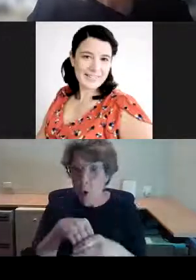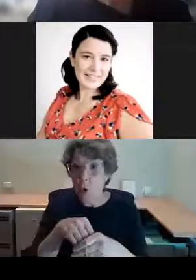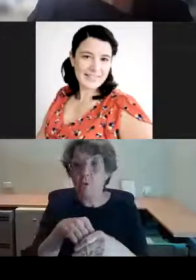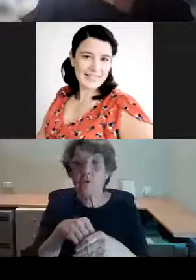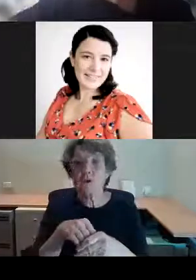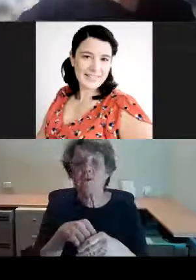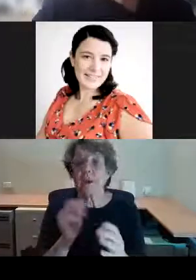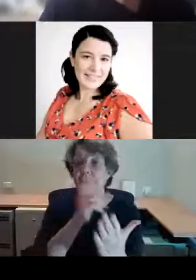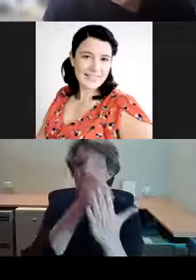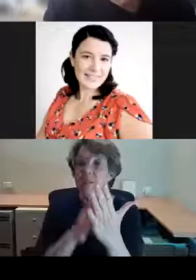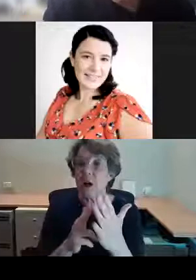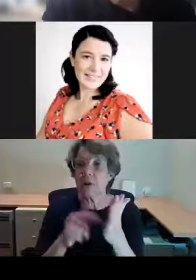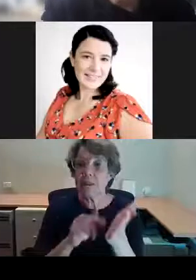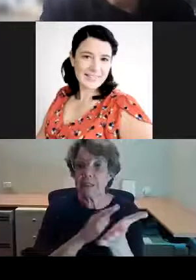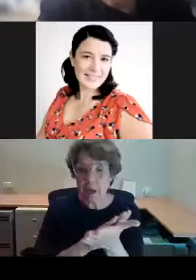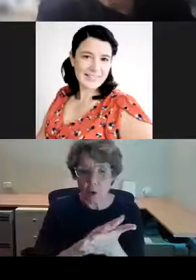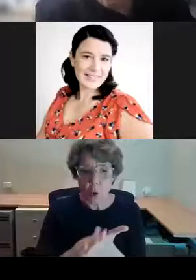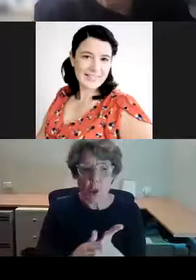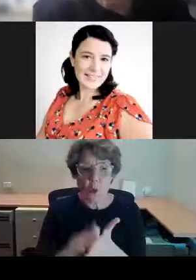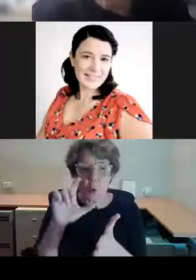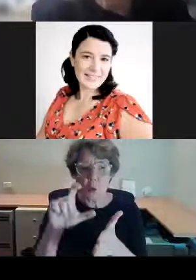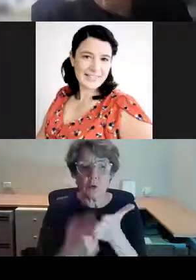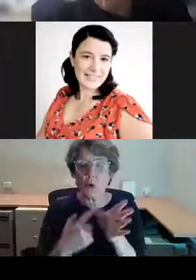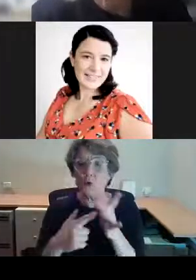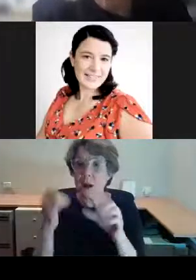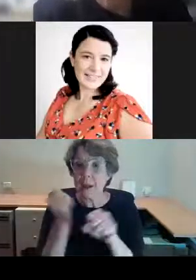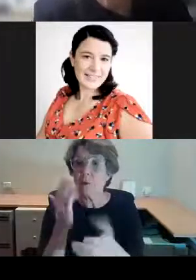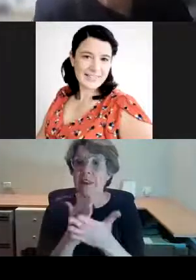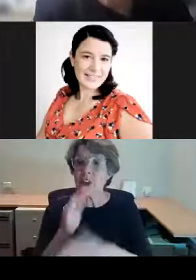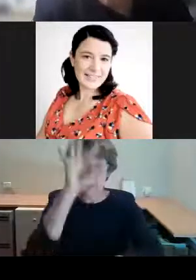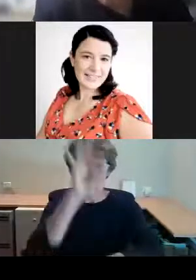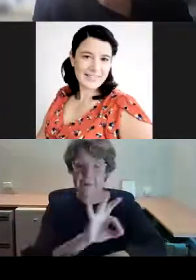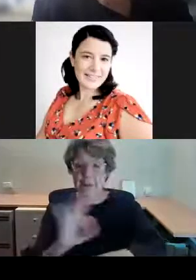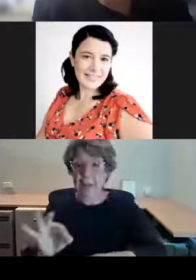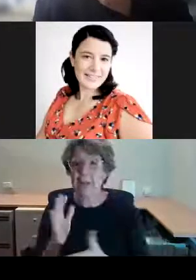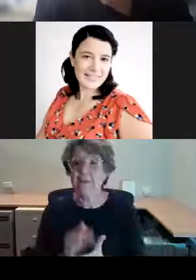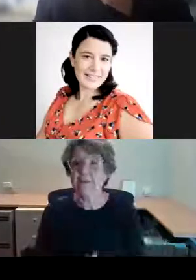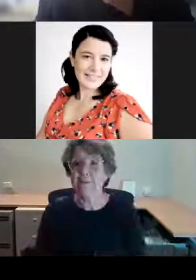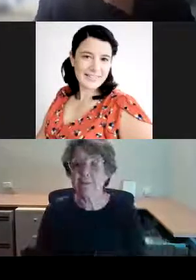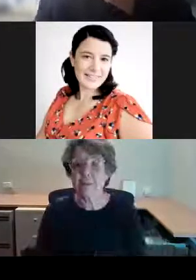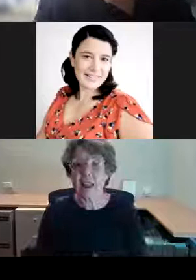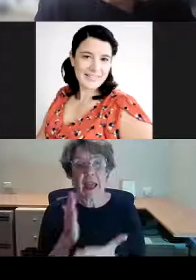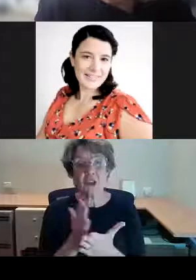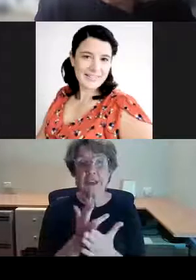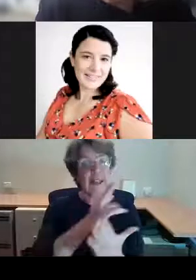Hall, George McRae, who was city architect, was given the job of designing this and